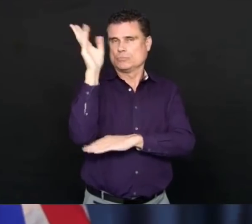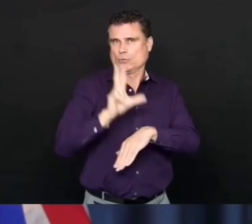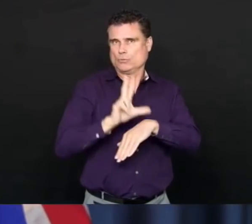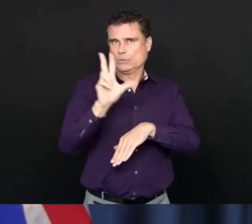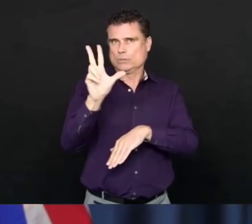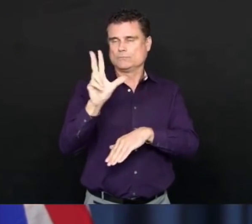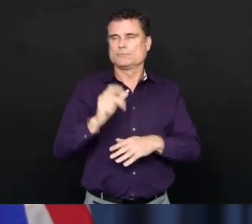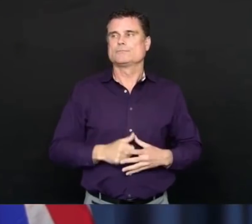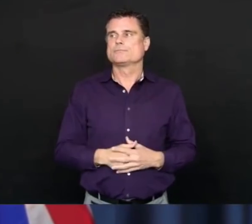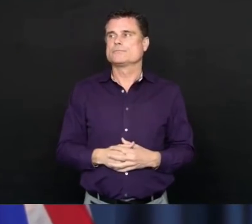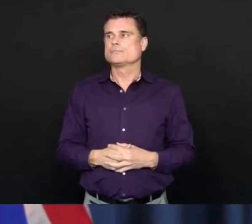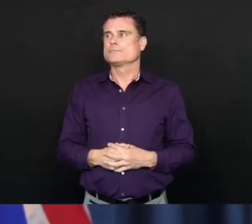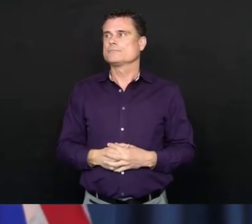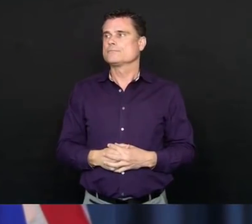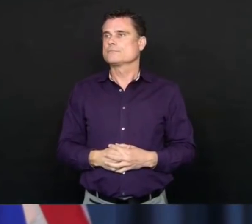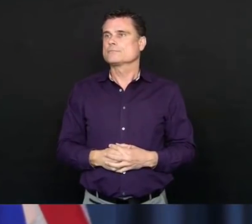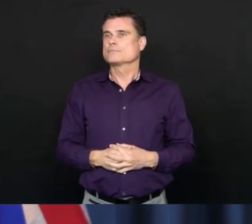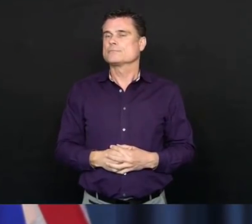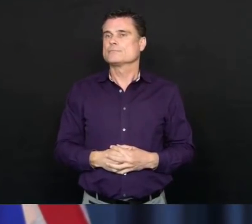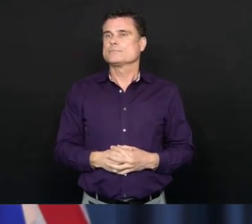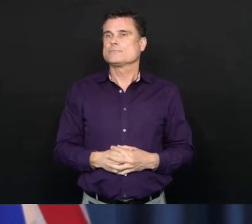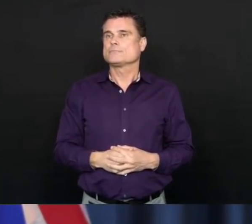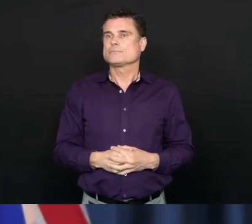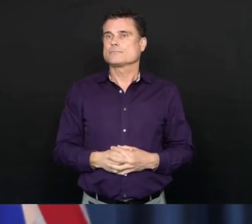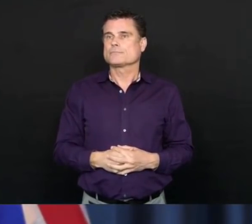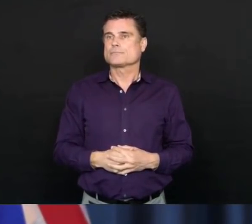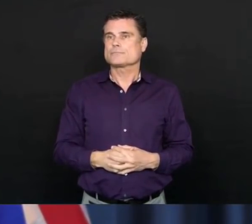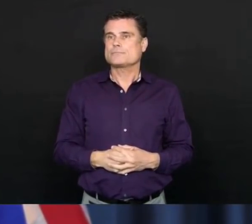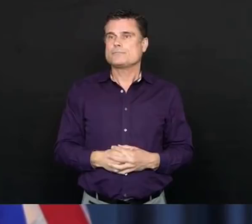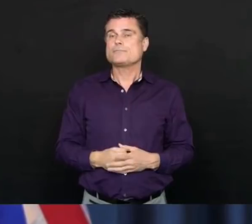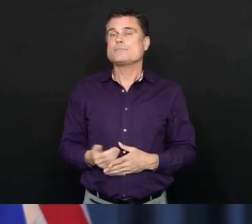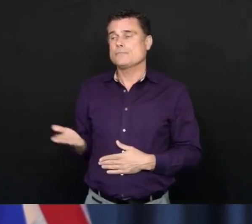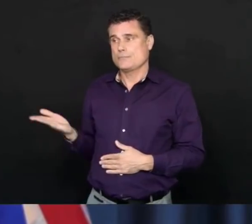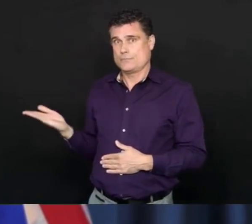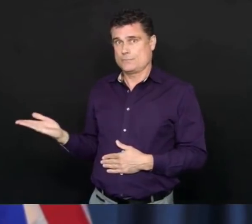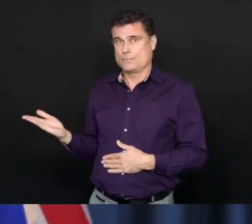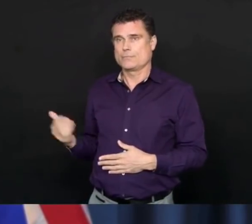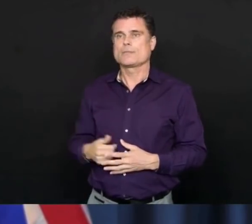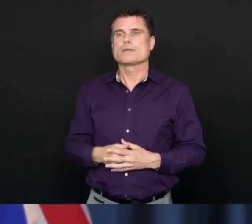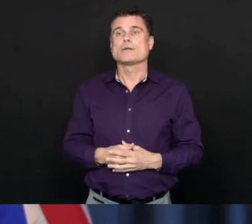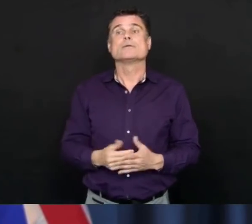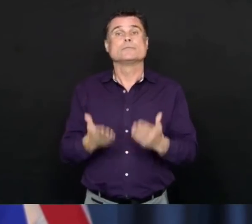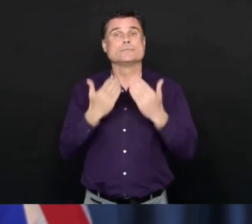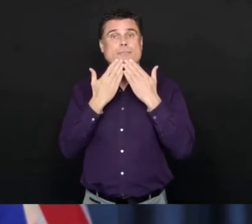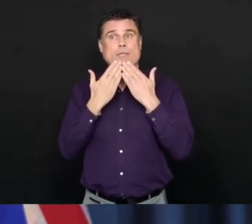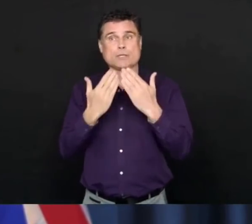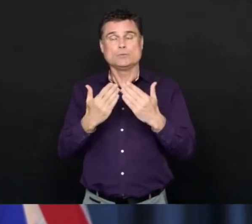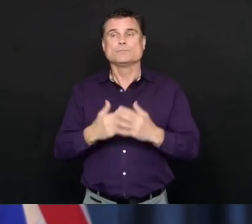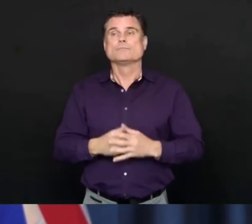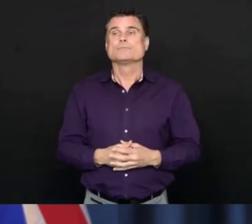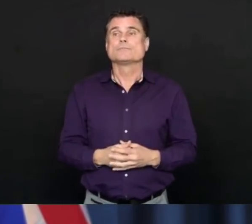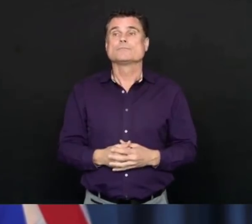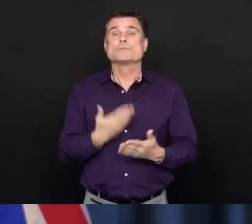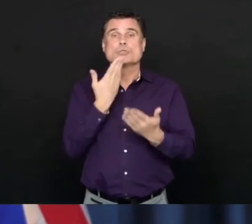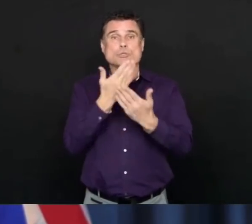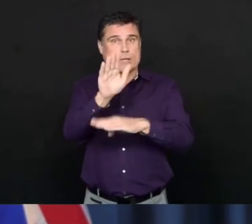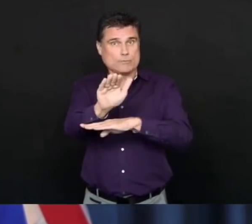Thank you, and good afternoon. So this is our update on the COVID-19 situation here in British Columbia.